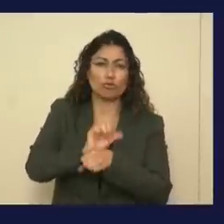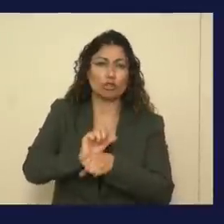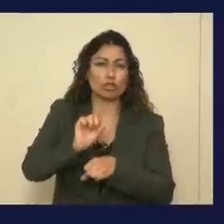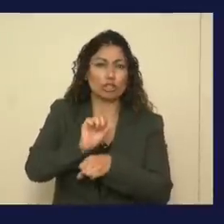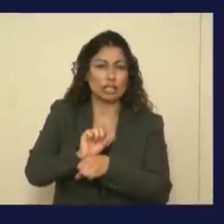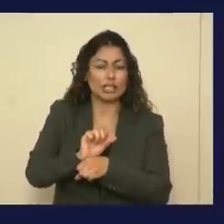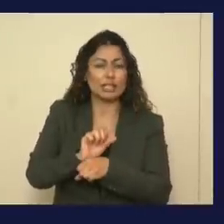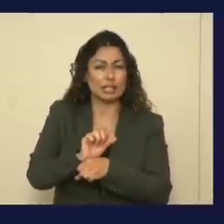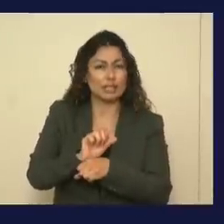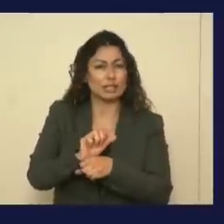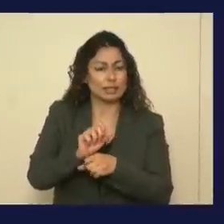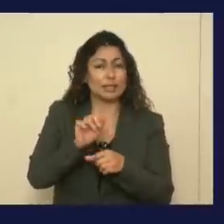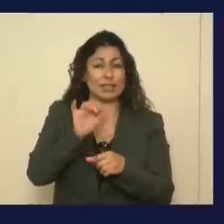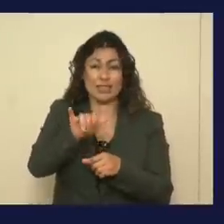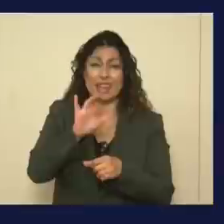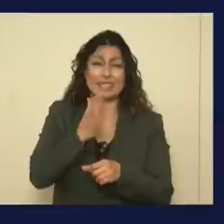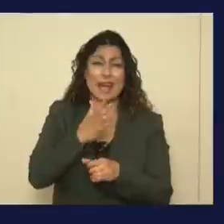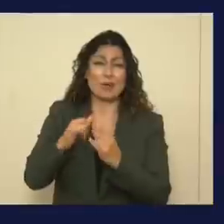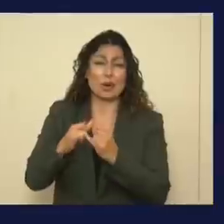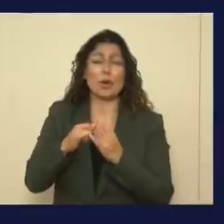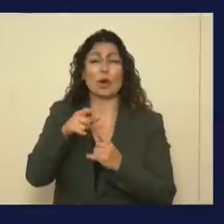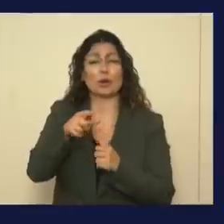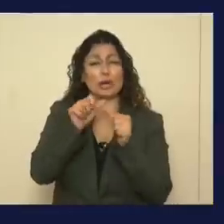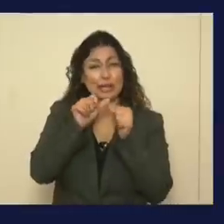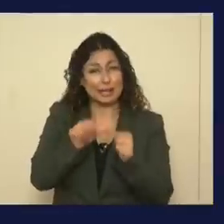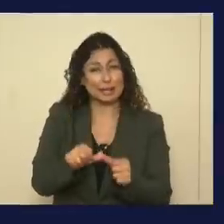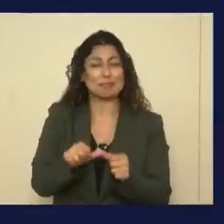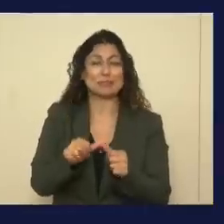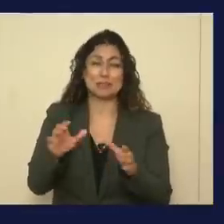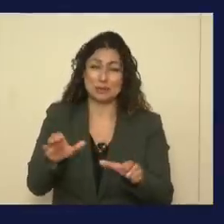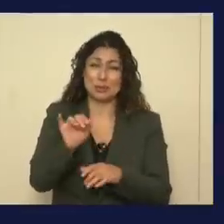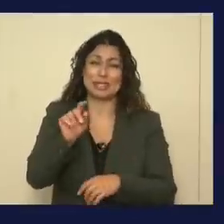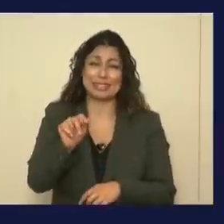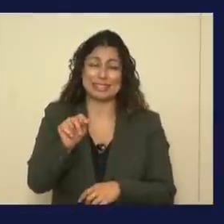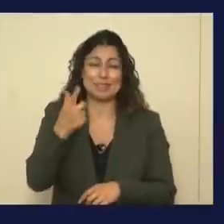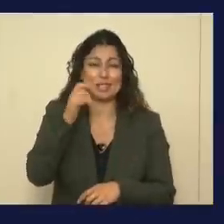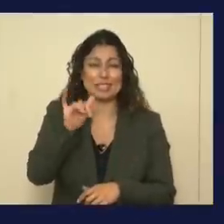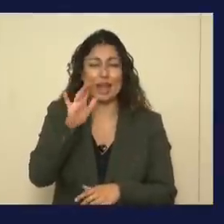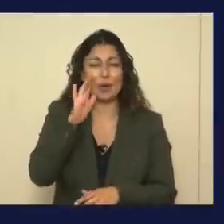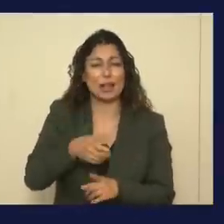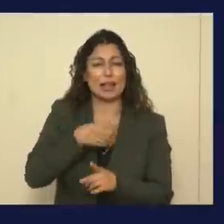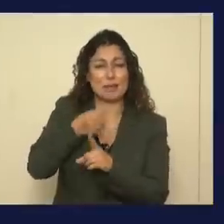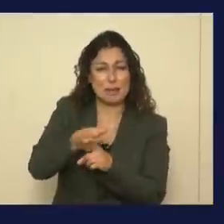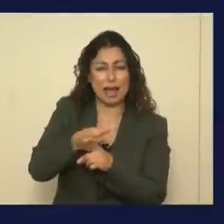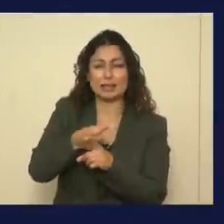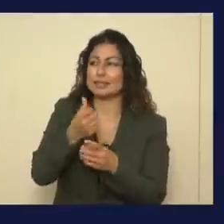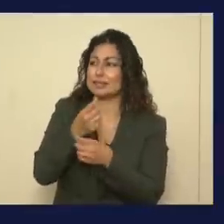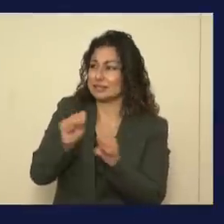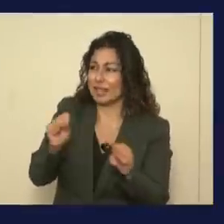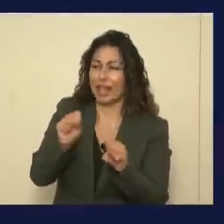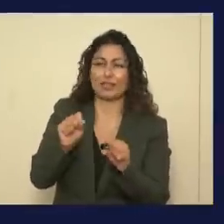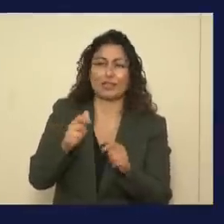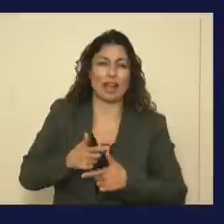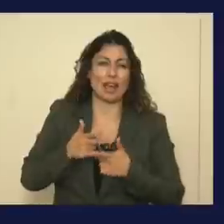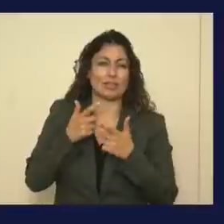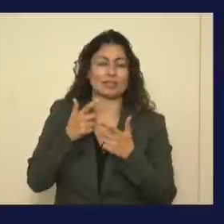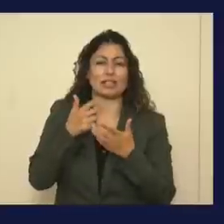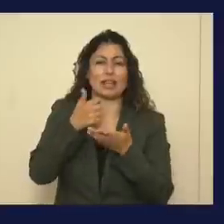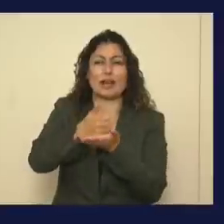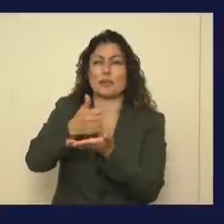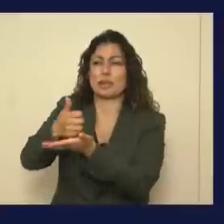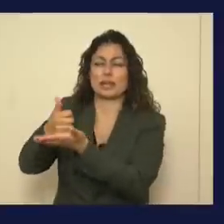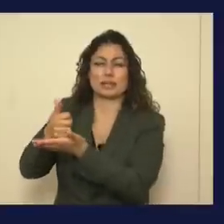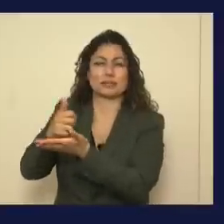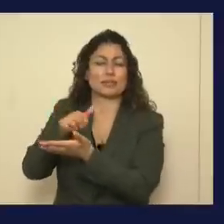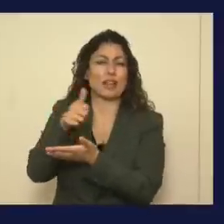that's the reward. You get to keep doing it, because it makes a difference in saving lives for every other